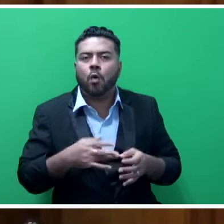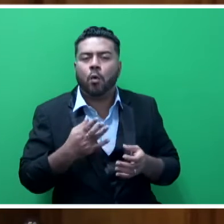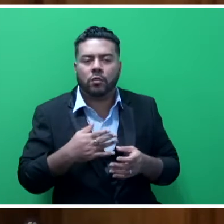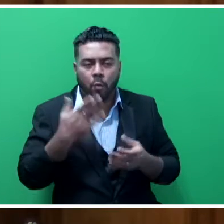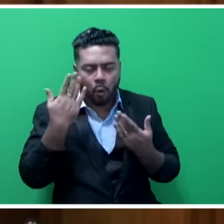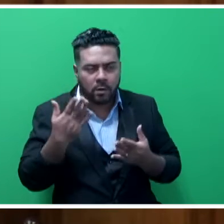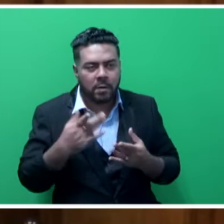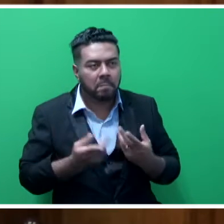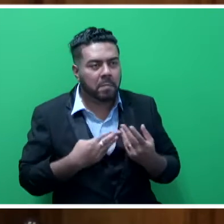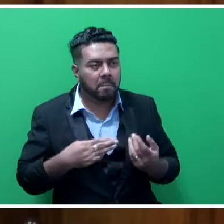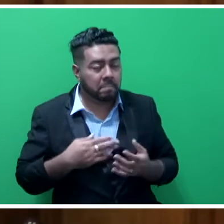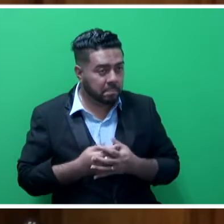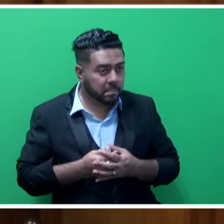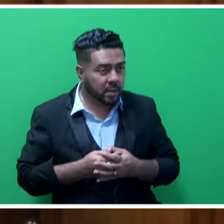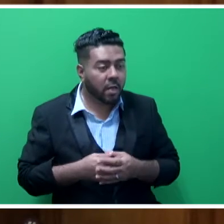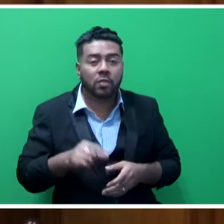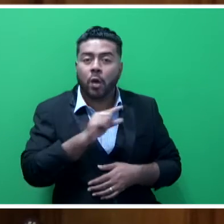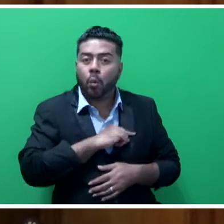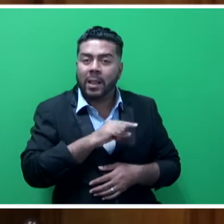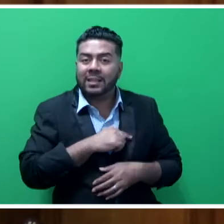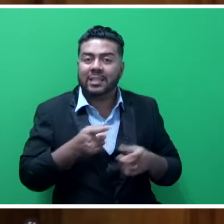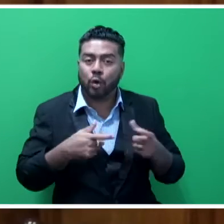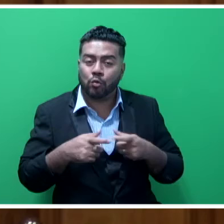Quality control of roads and the improvement of roads.